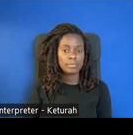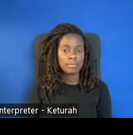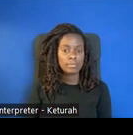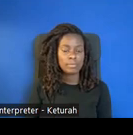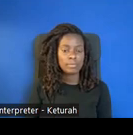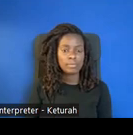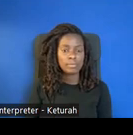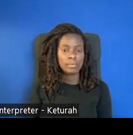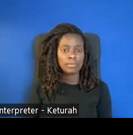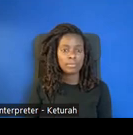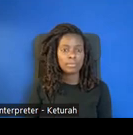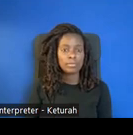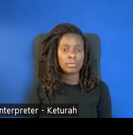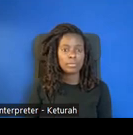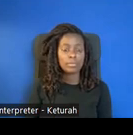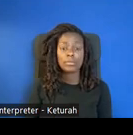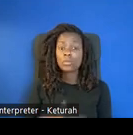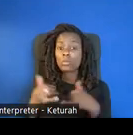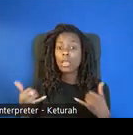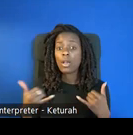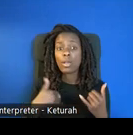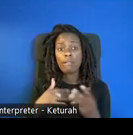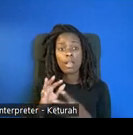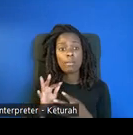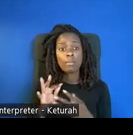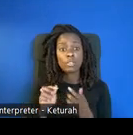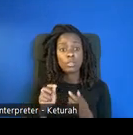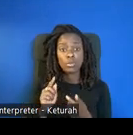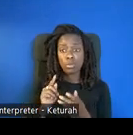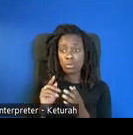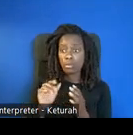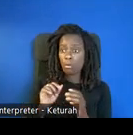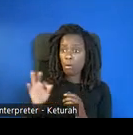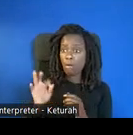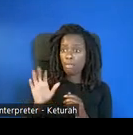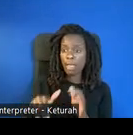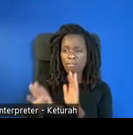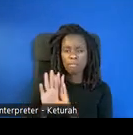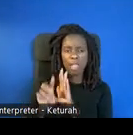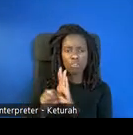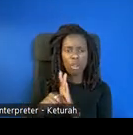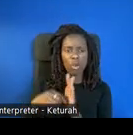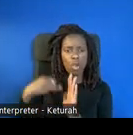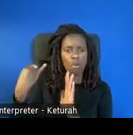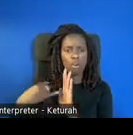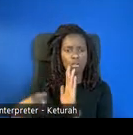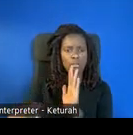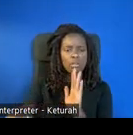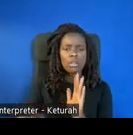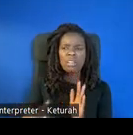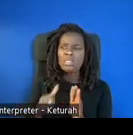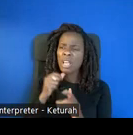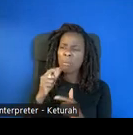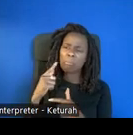So you keep going and you have the option to turn the background art off. It's not a huge difference, but it helps just simplify